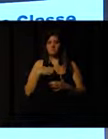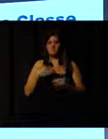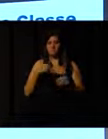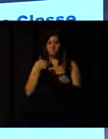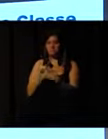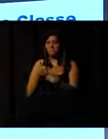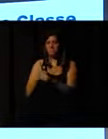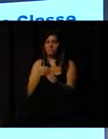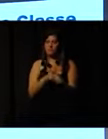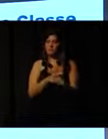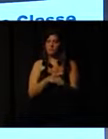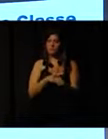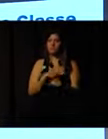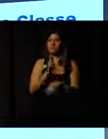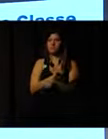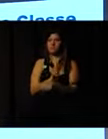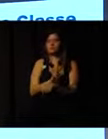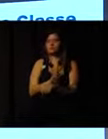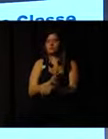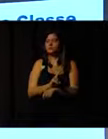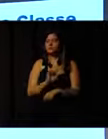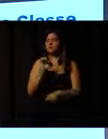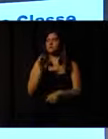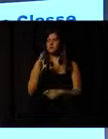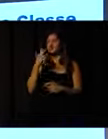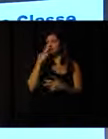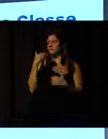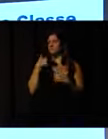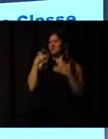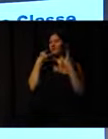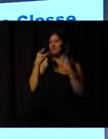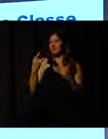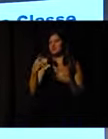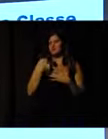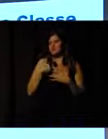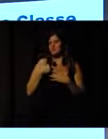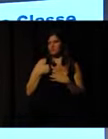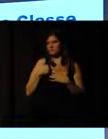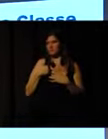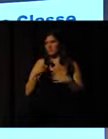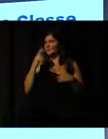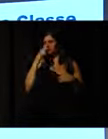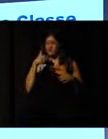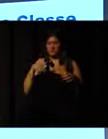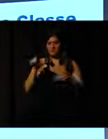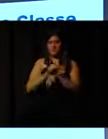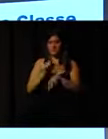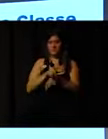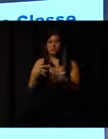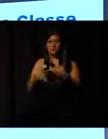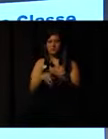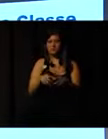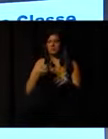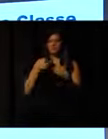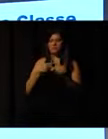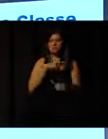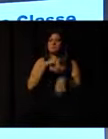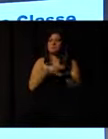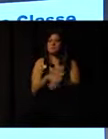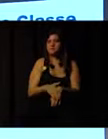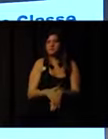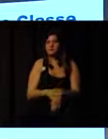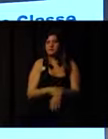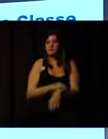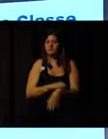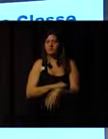very agile, he's close to the monitors and he exerts a certain leadership.